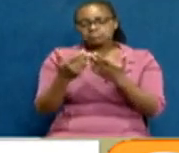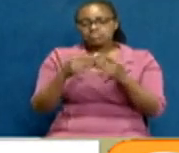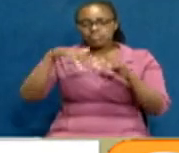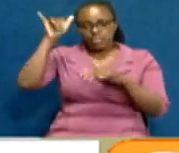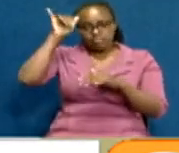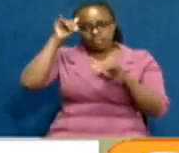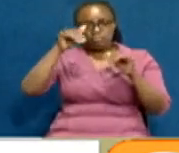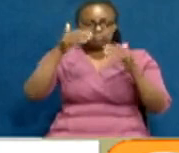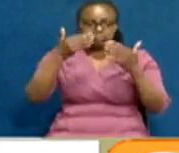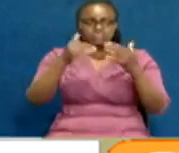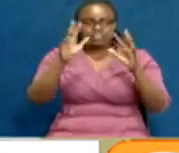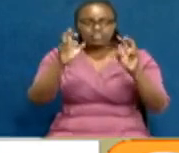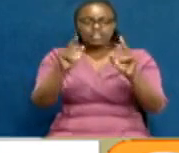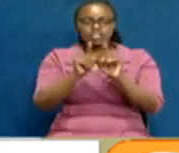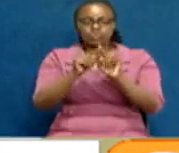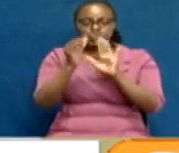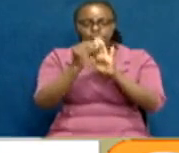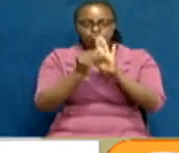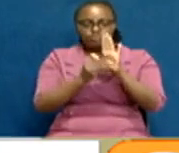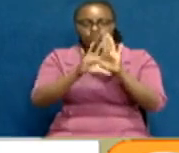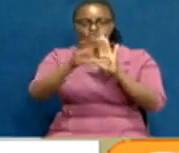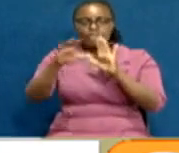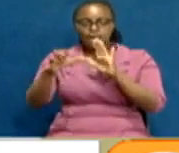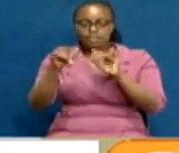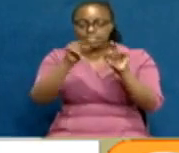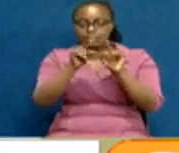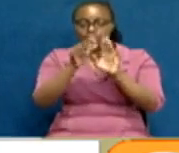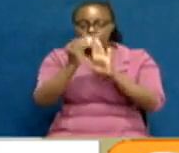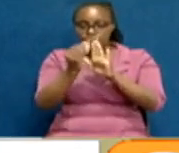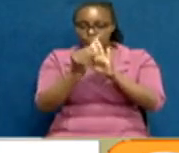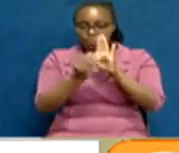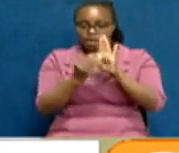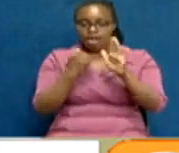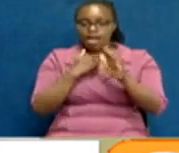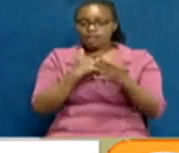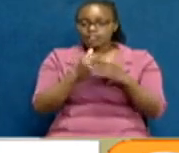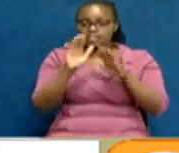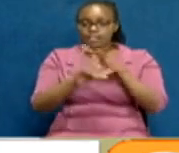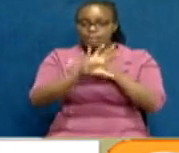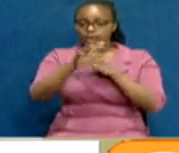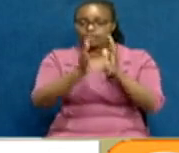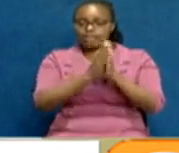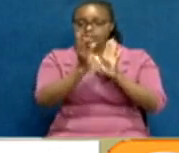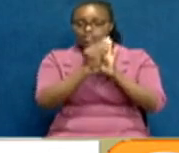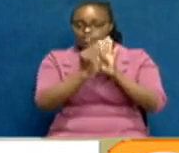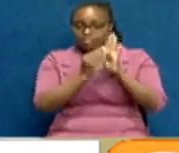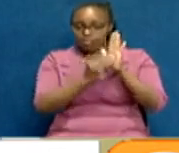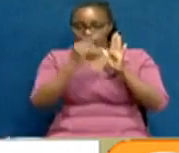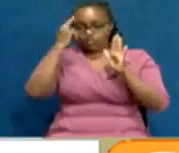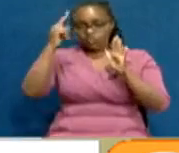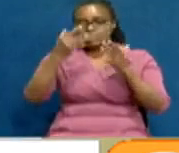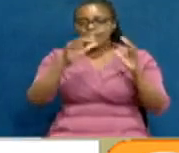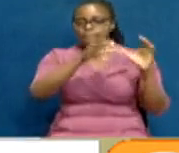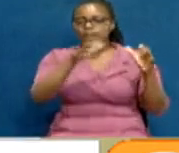concerned, and this is the scorecard for this county. This is the scorecard for this sub-county, and this is the scorecard for the